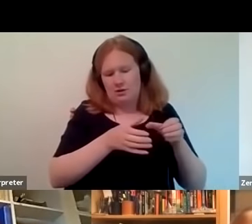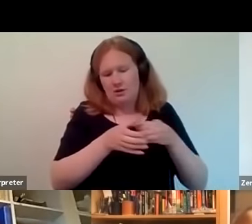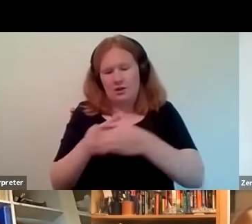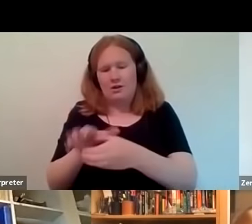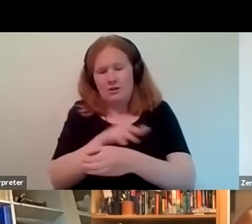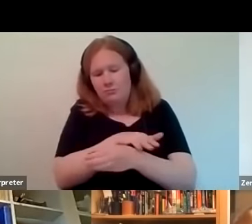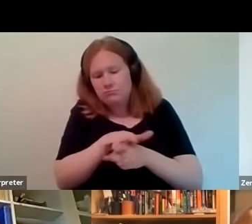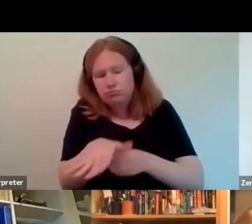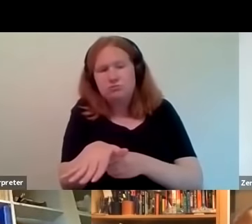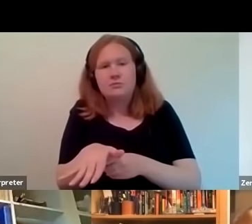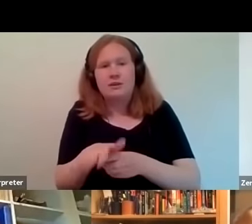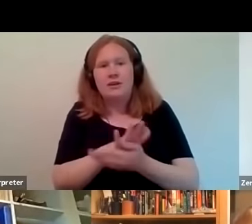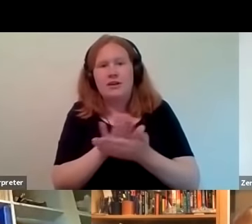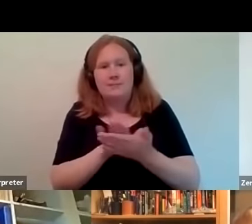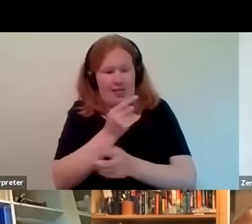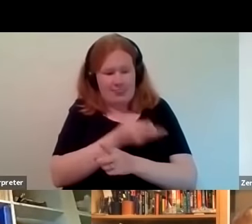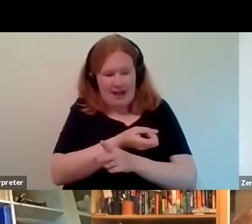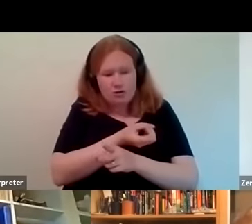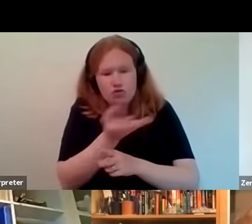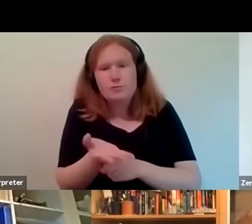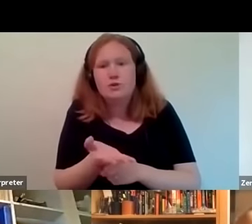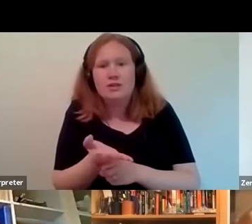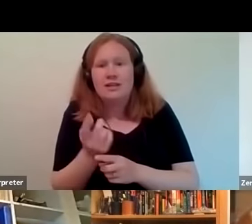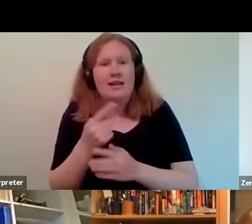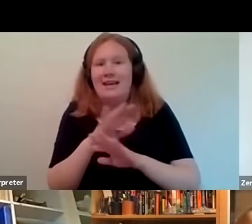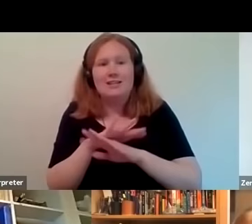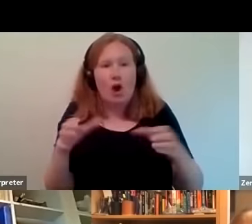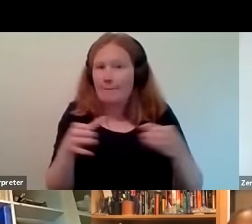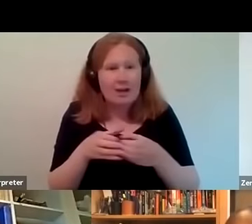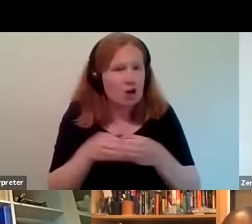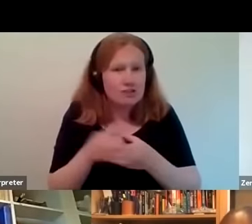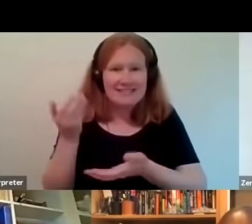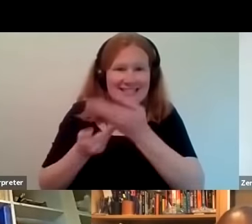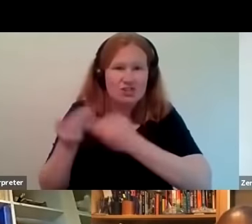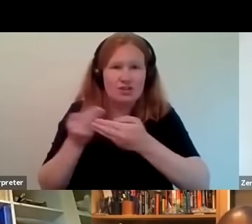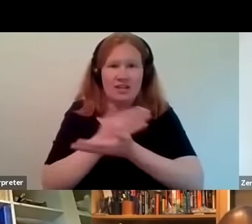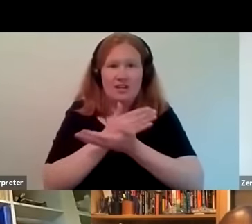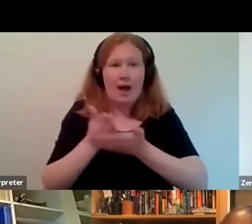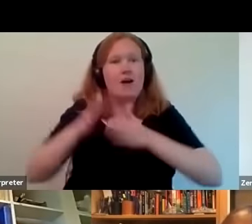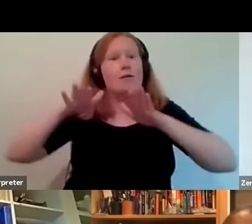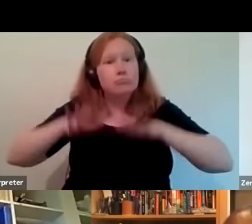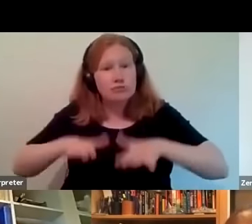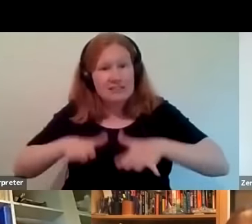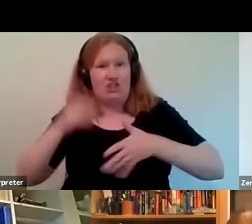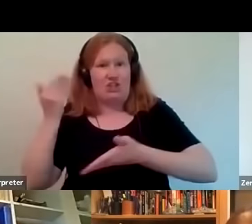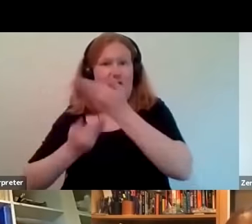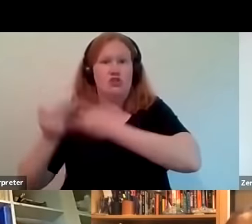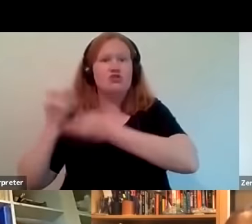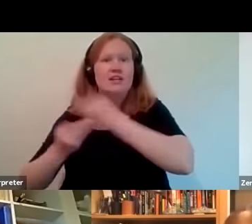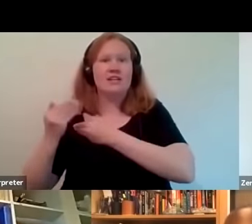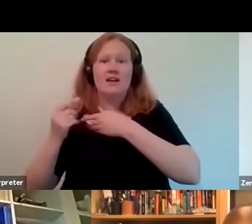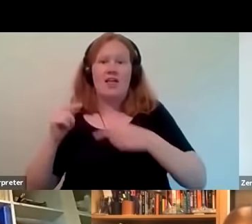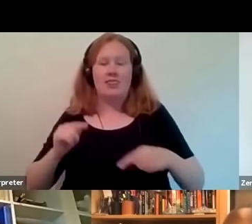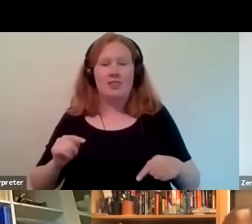contributions um are not minority history they're part of british history and the challenge is